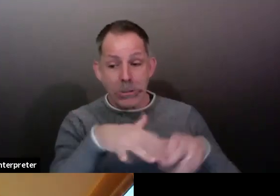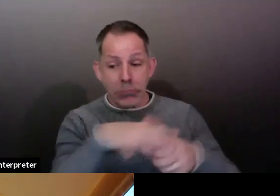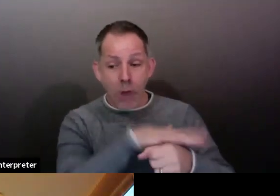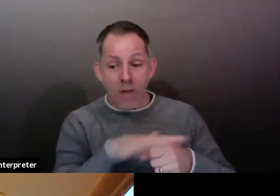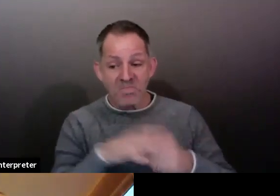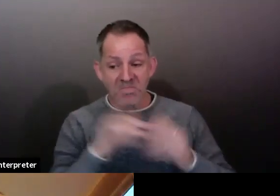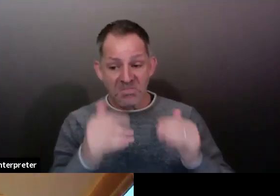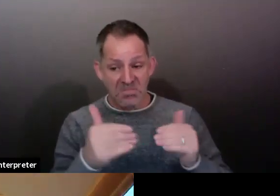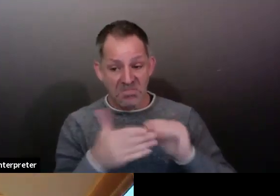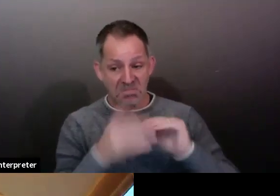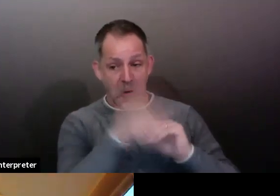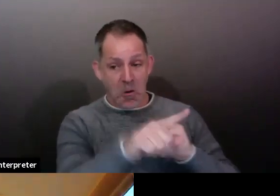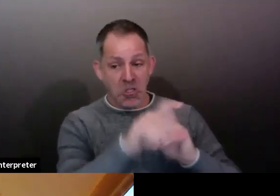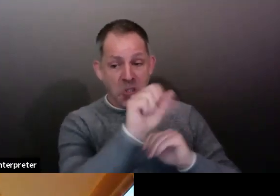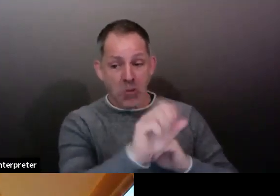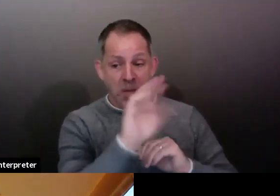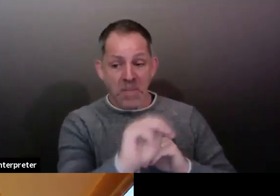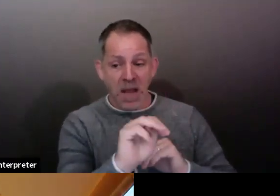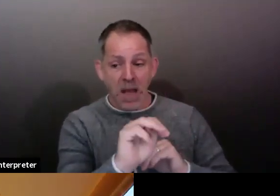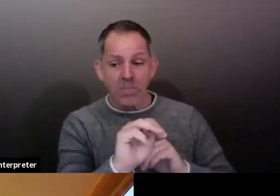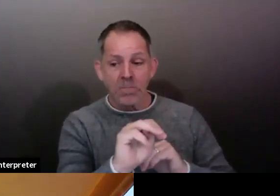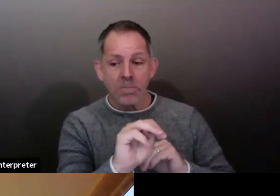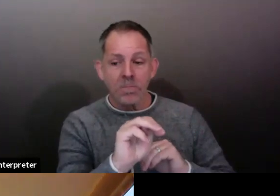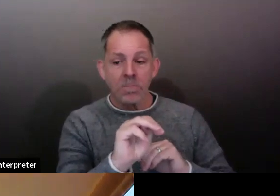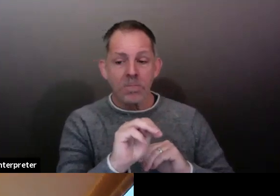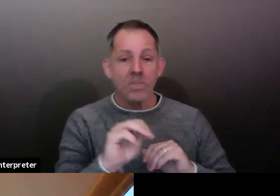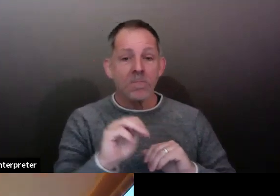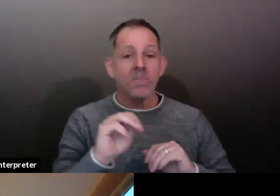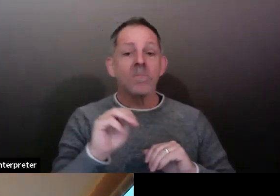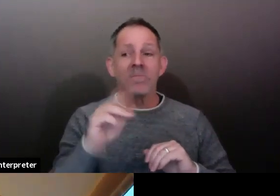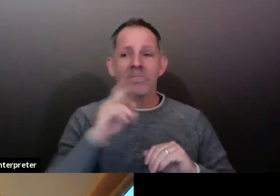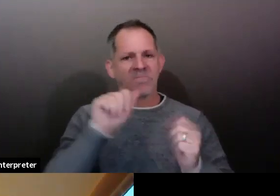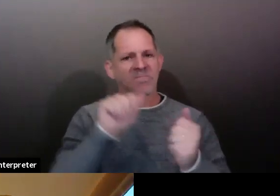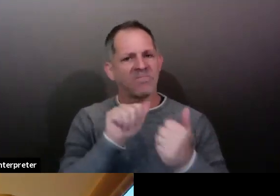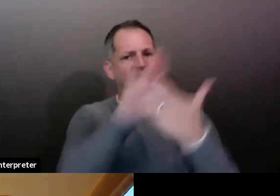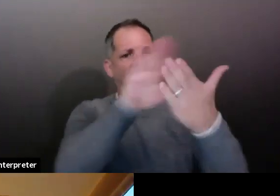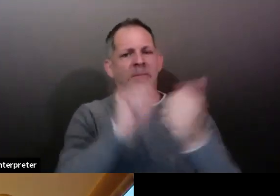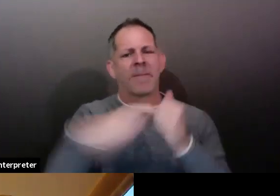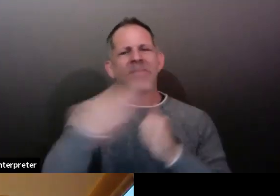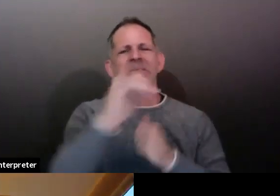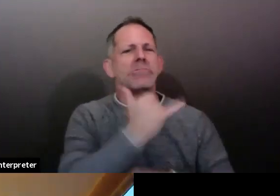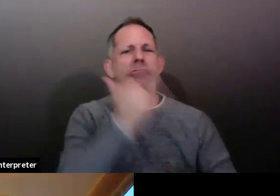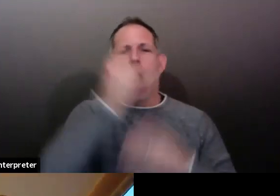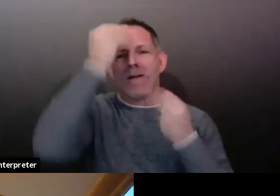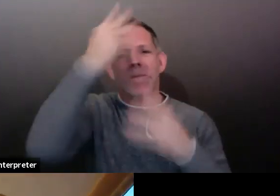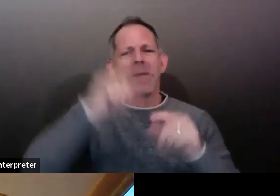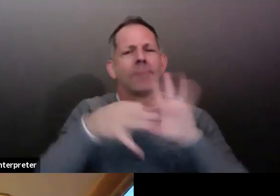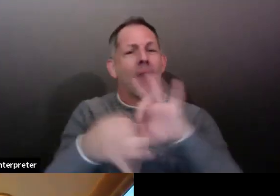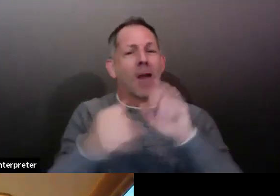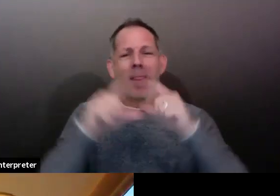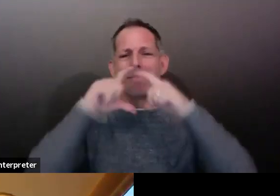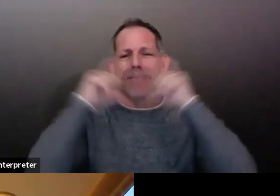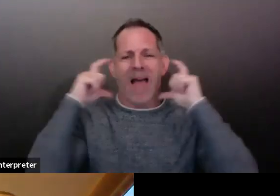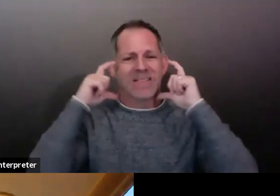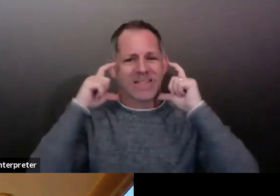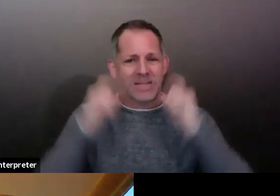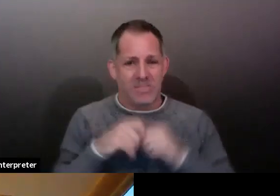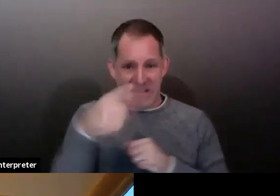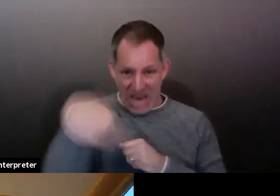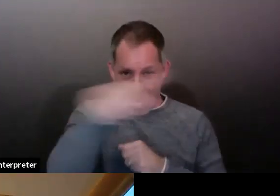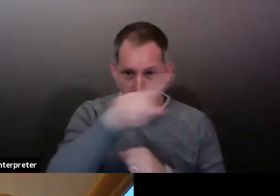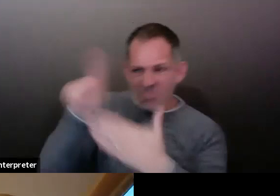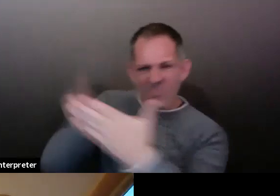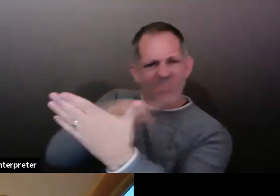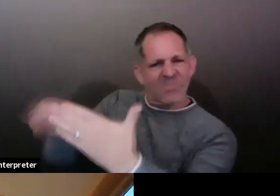Well, I think we're usually, yes. I mean, we do respond to that type of thing and usually